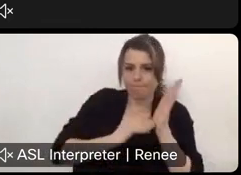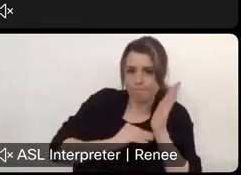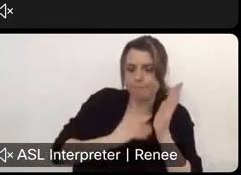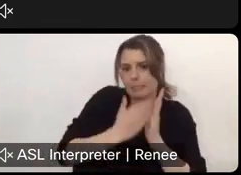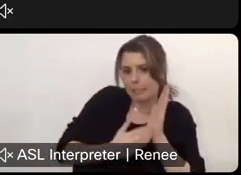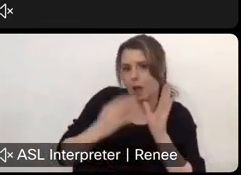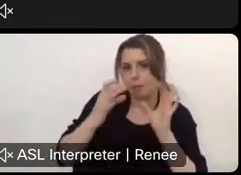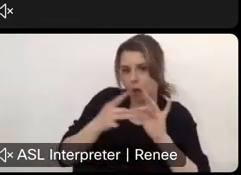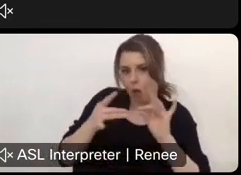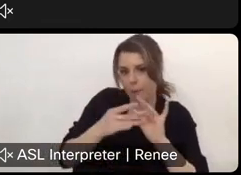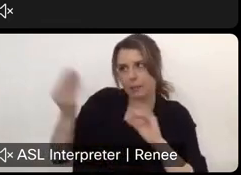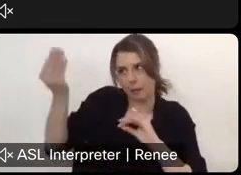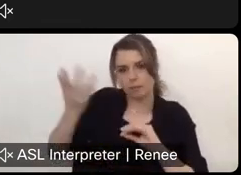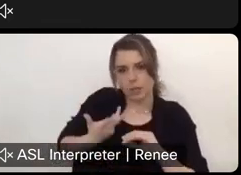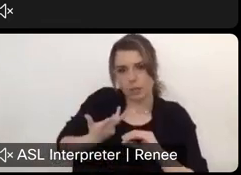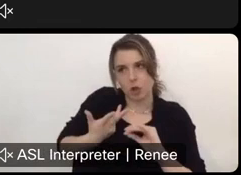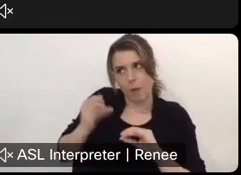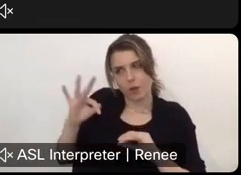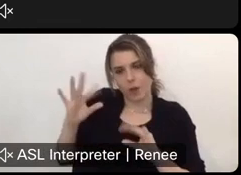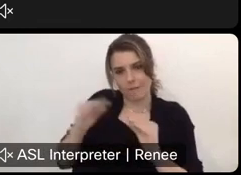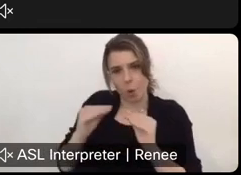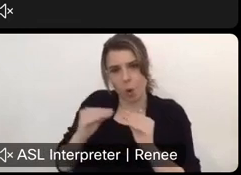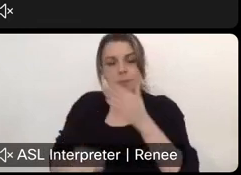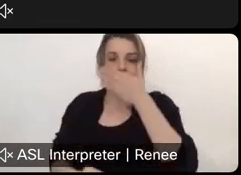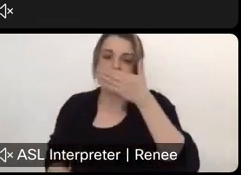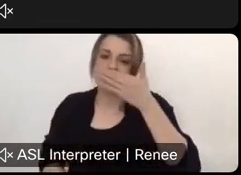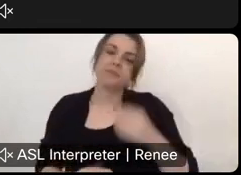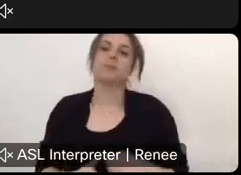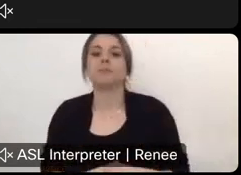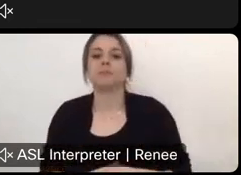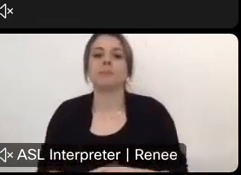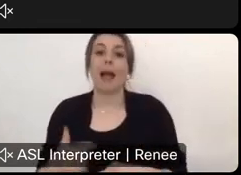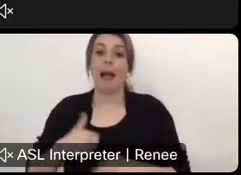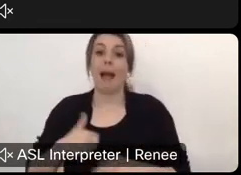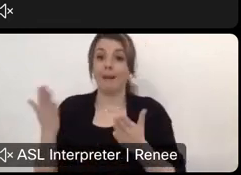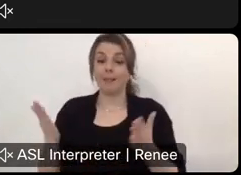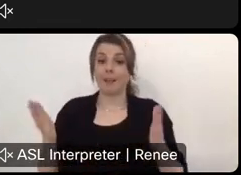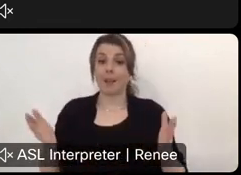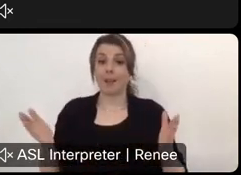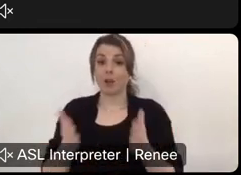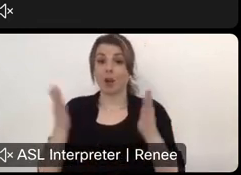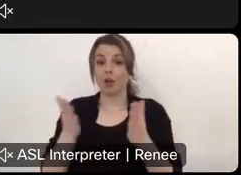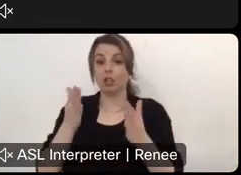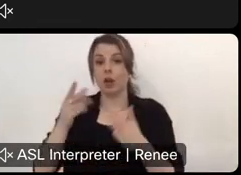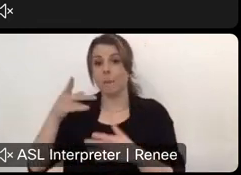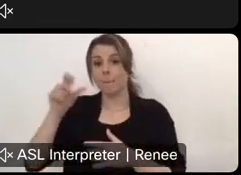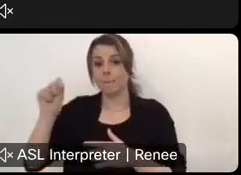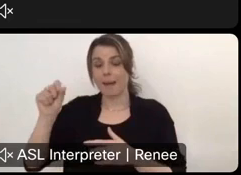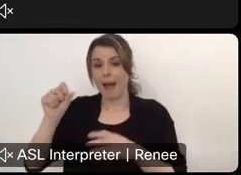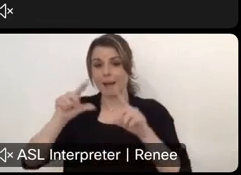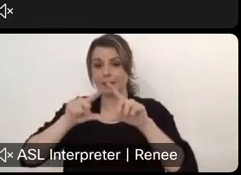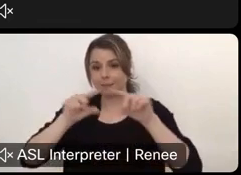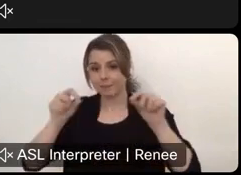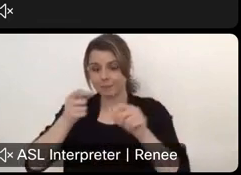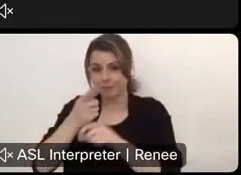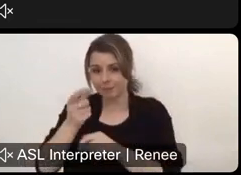annual day use passes are half of what neighboring states charge. So I encourage an annual pass fee increased match on average $80 a